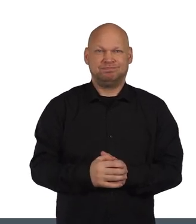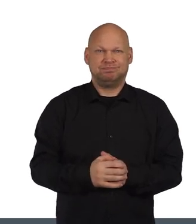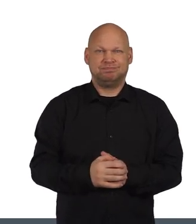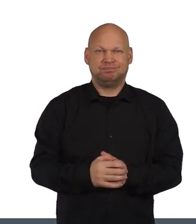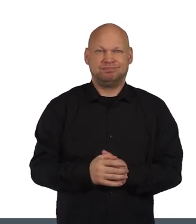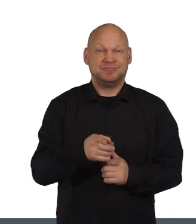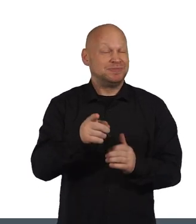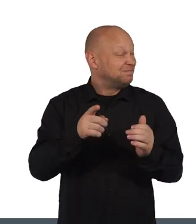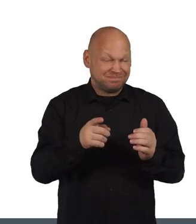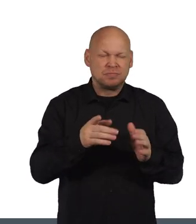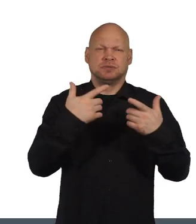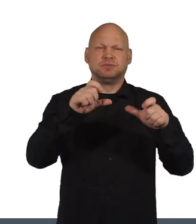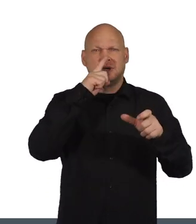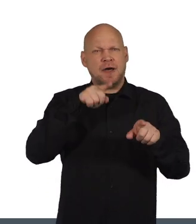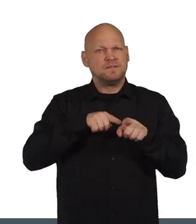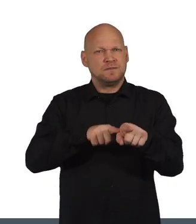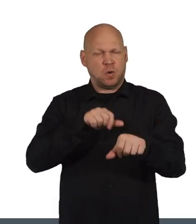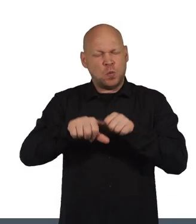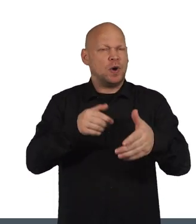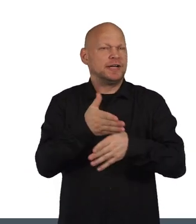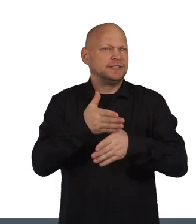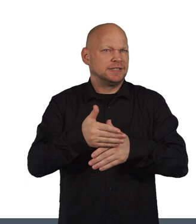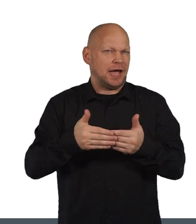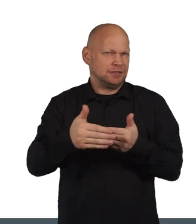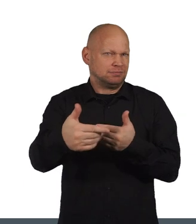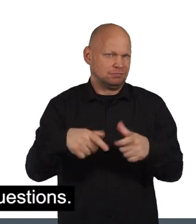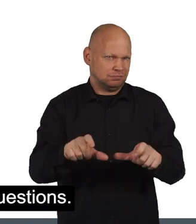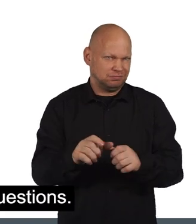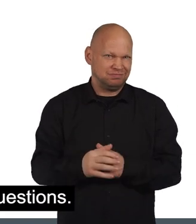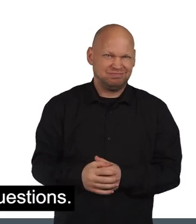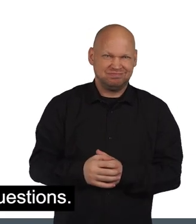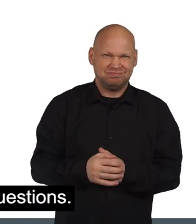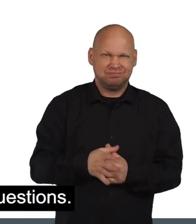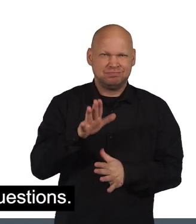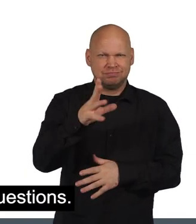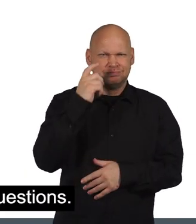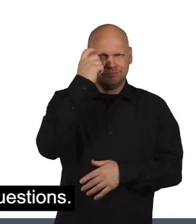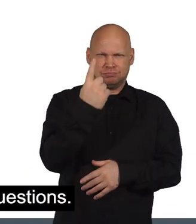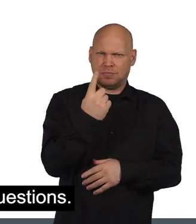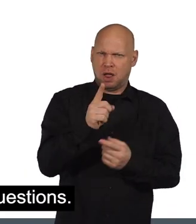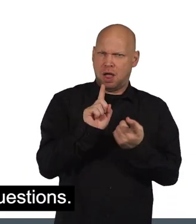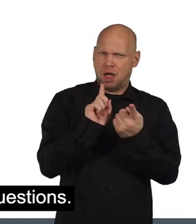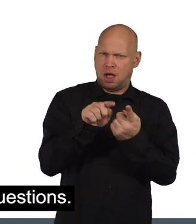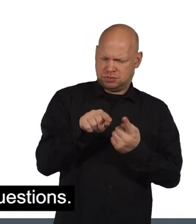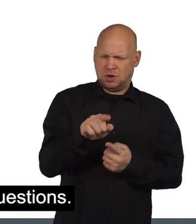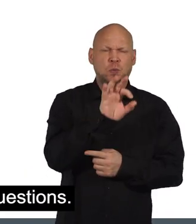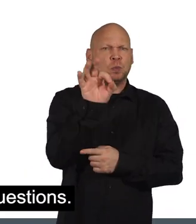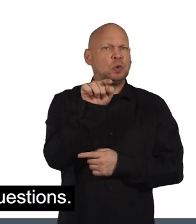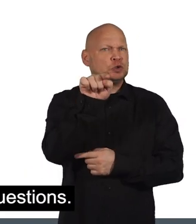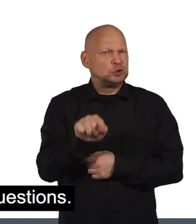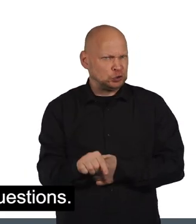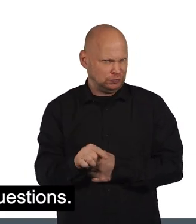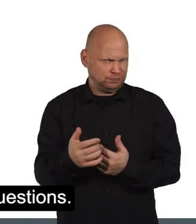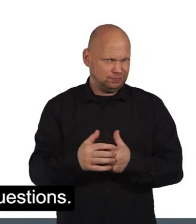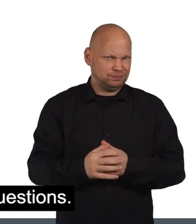If you isn't possible, you can still follow the exercise and have a think about how you would answer the questions.